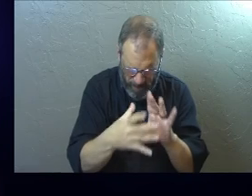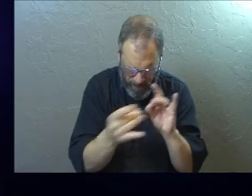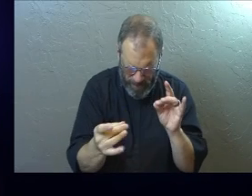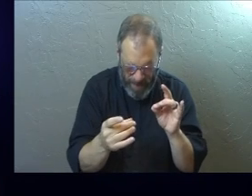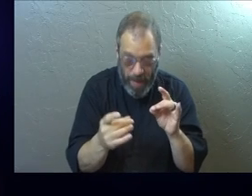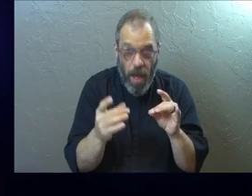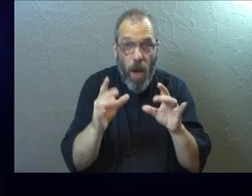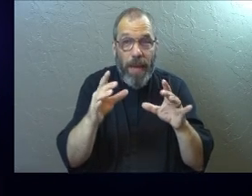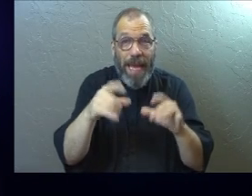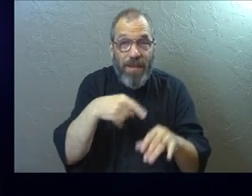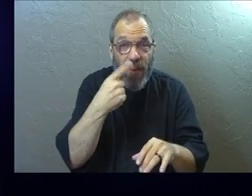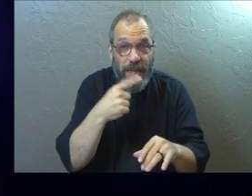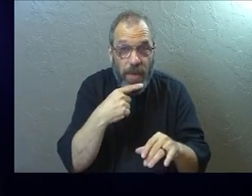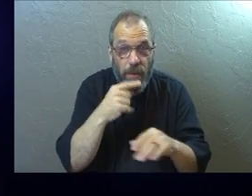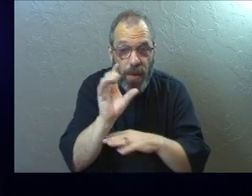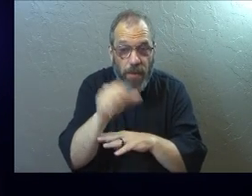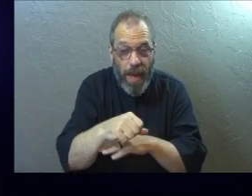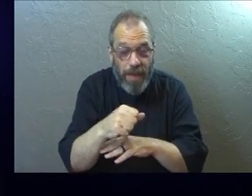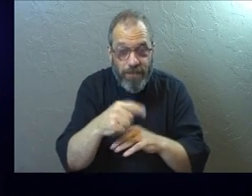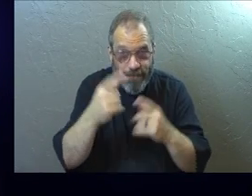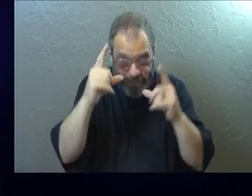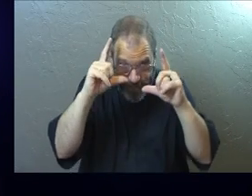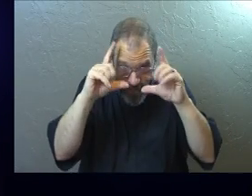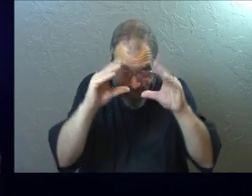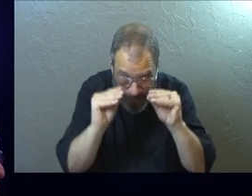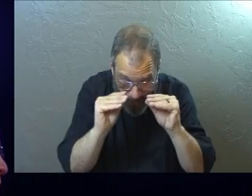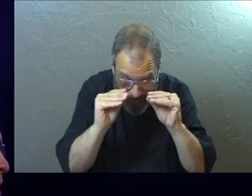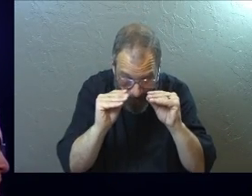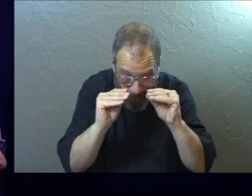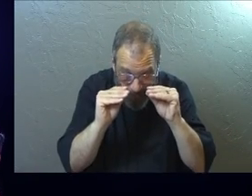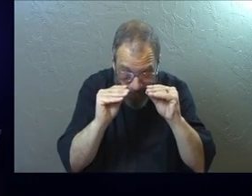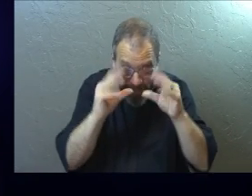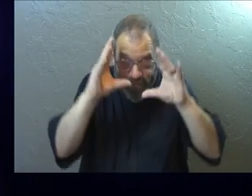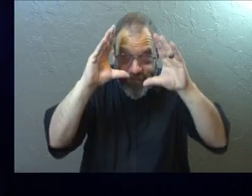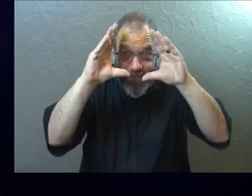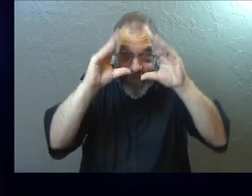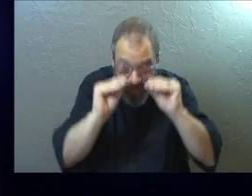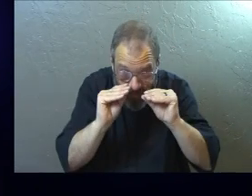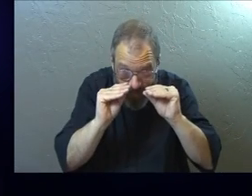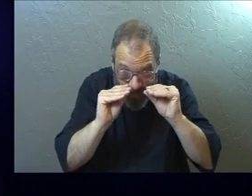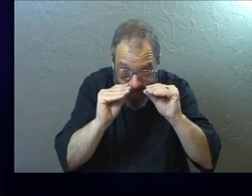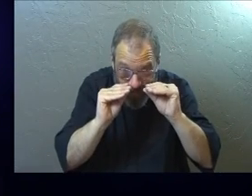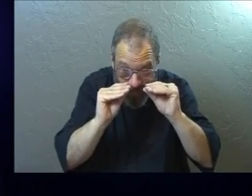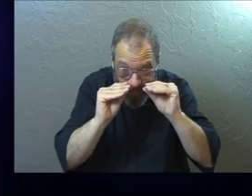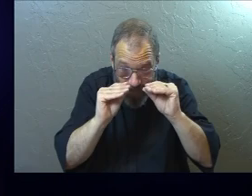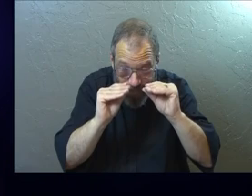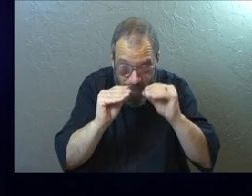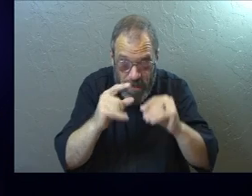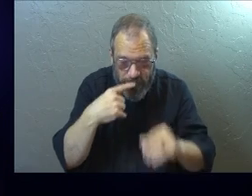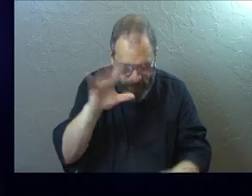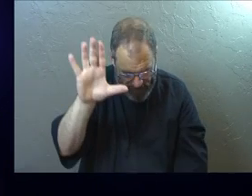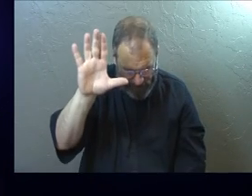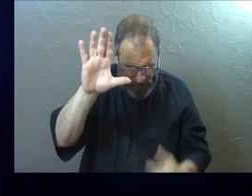Everybody's eyes are closed. Yeah I'm with you right now. I'm in this prayer with you. Praise God for that.